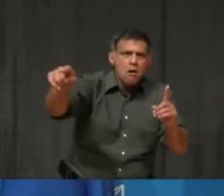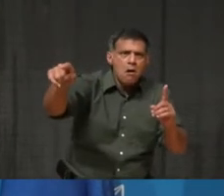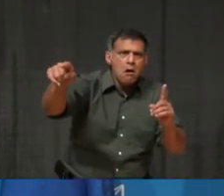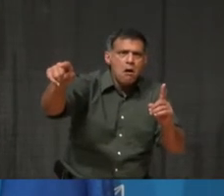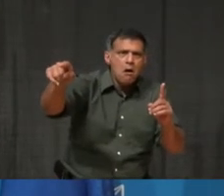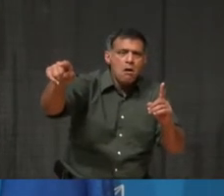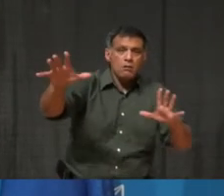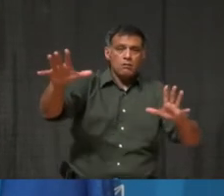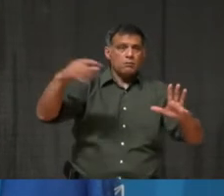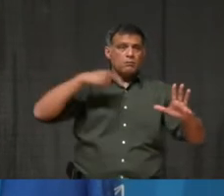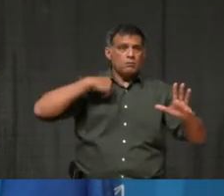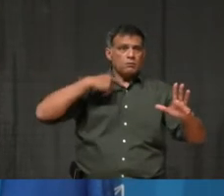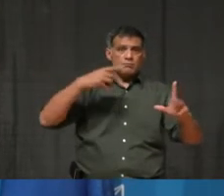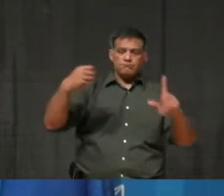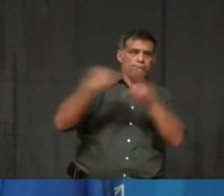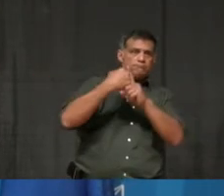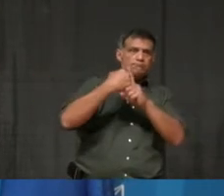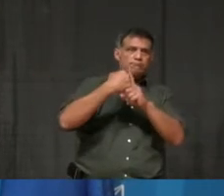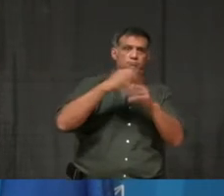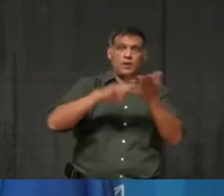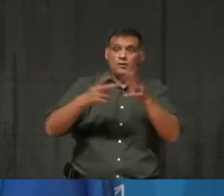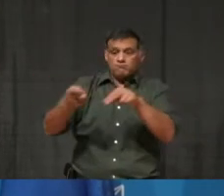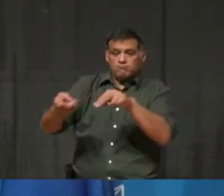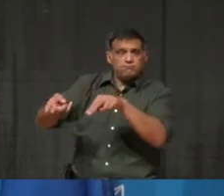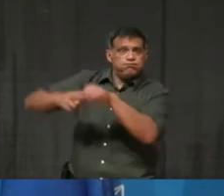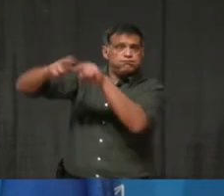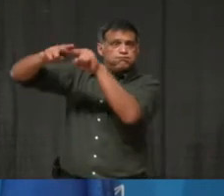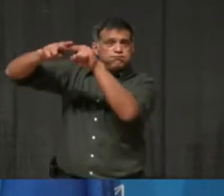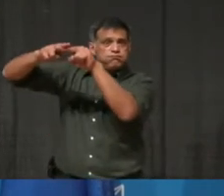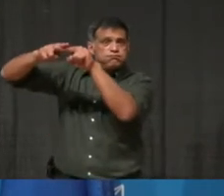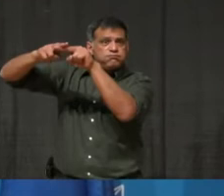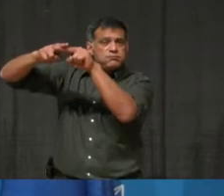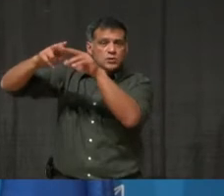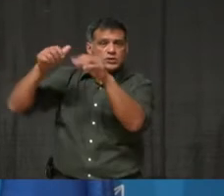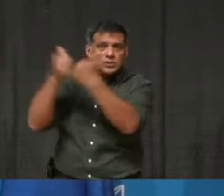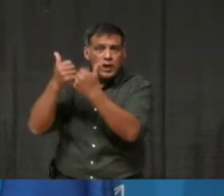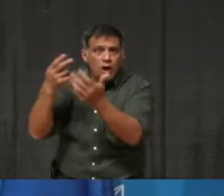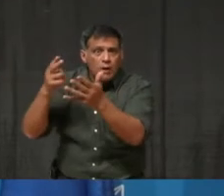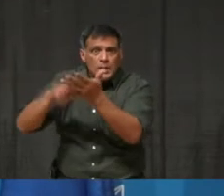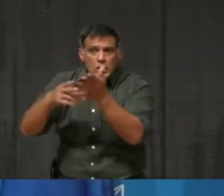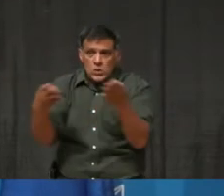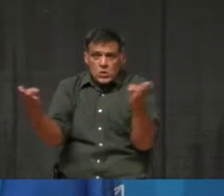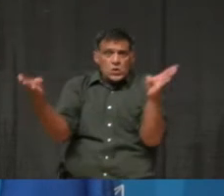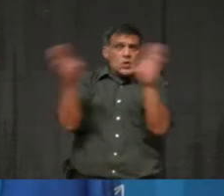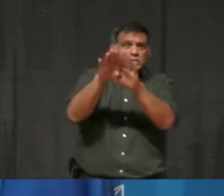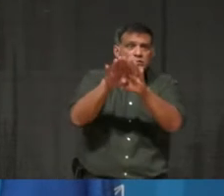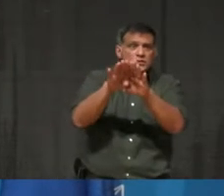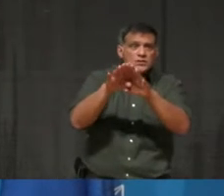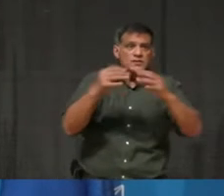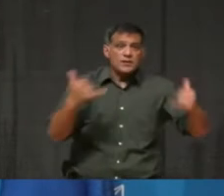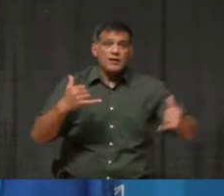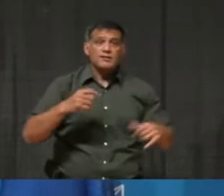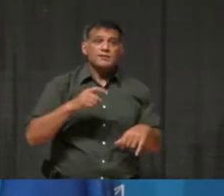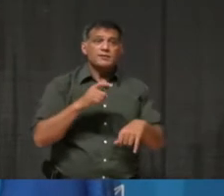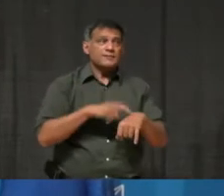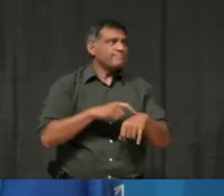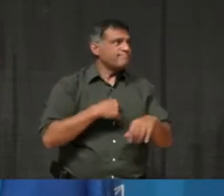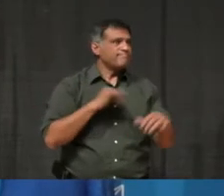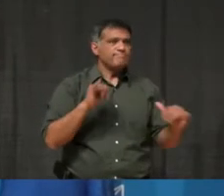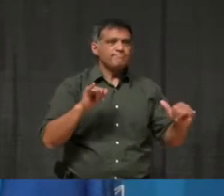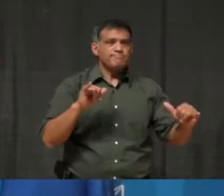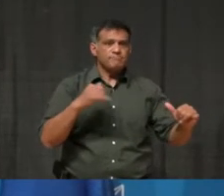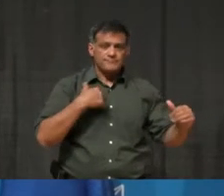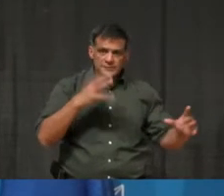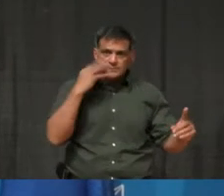rising. And that we're challenged again by a shutdown that this time, knowing what we knew, we're confused